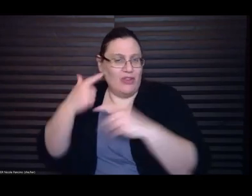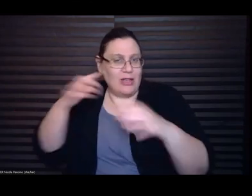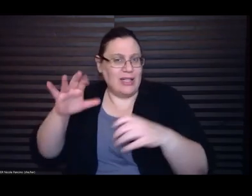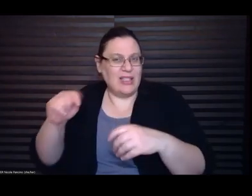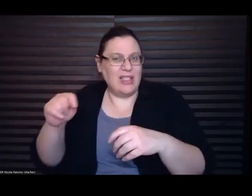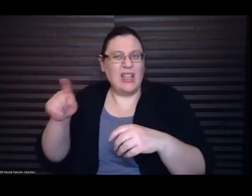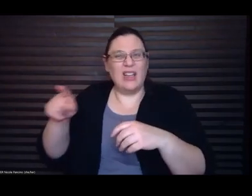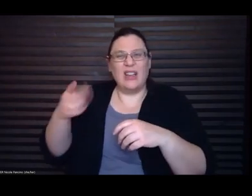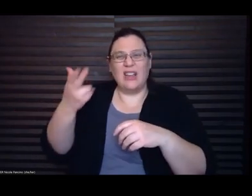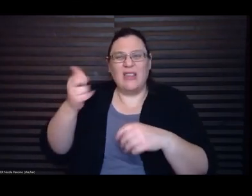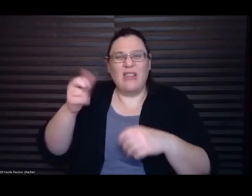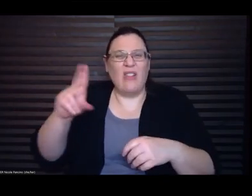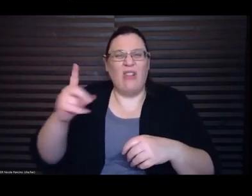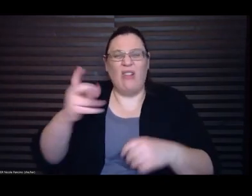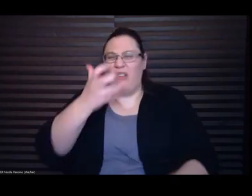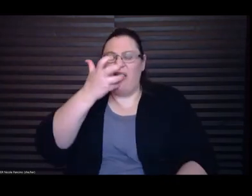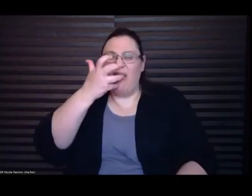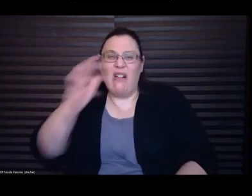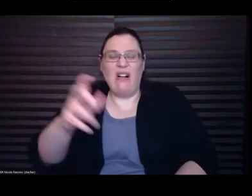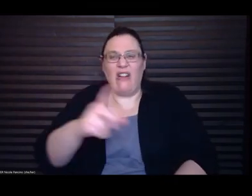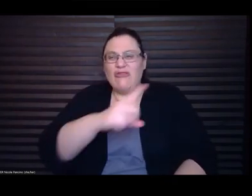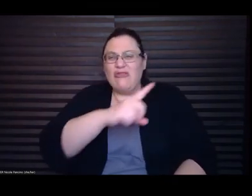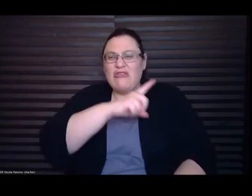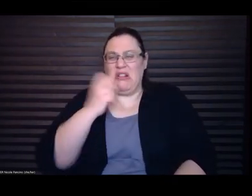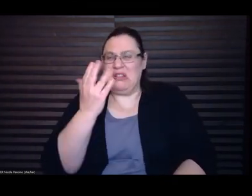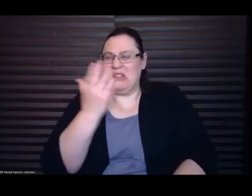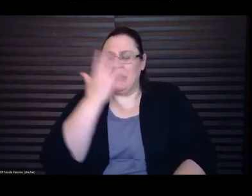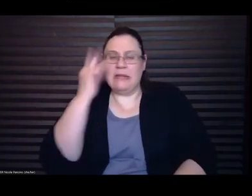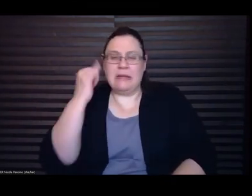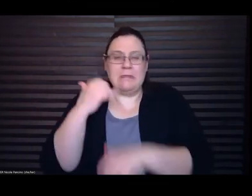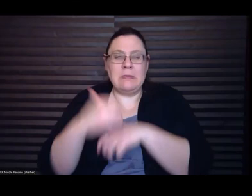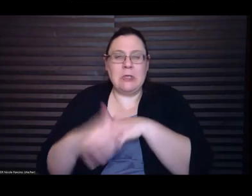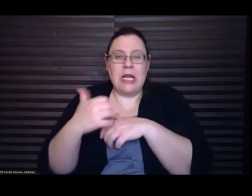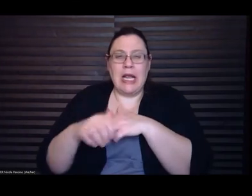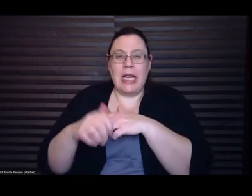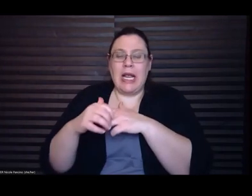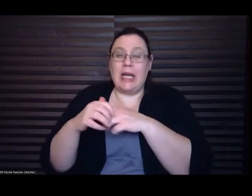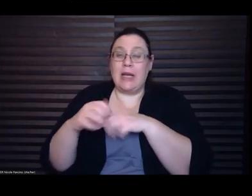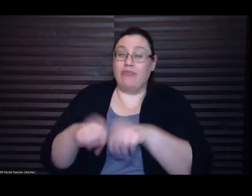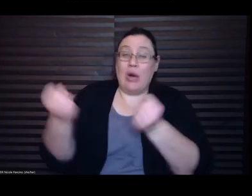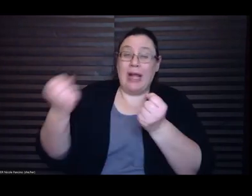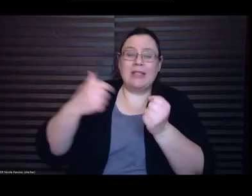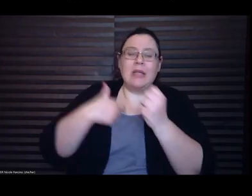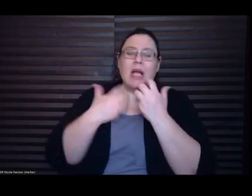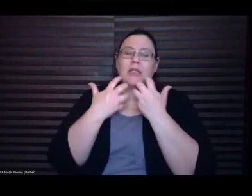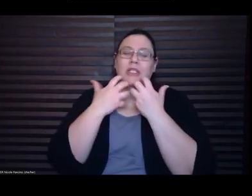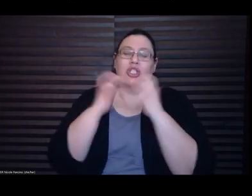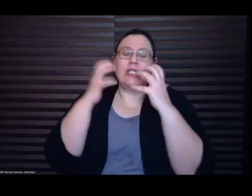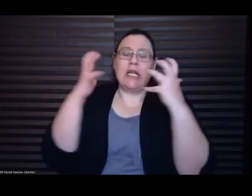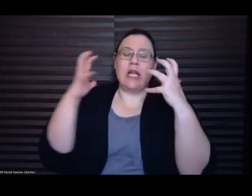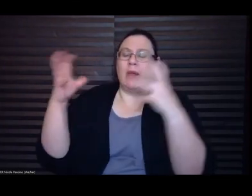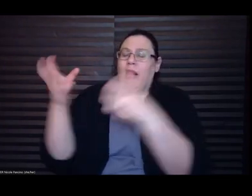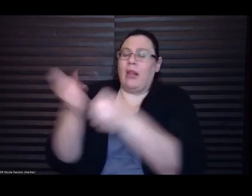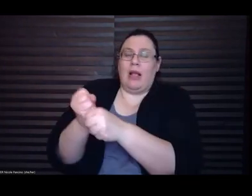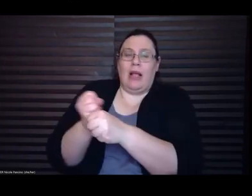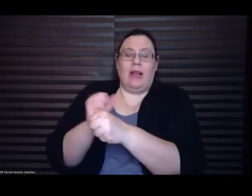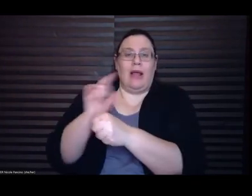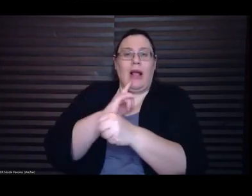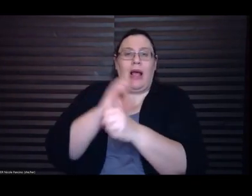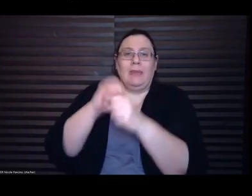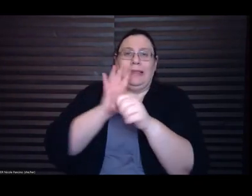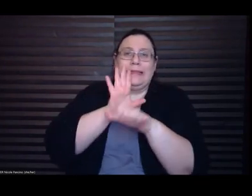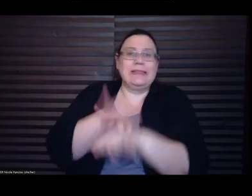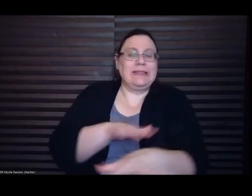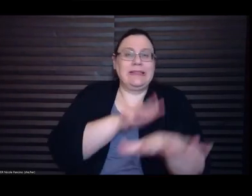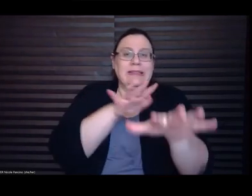and when he breaks me, I scream and cling to him like I am lost at sea. His body locks onto mine, and he is pushing,